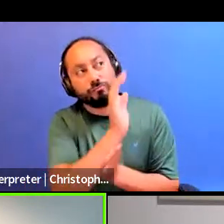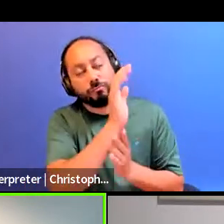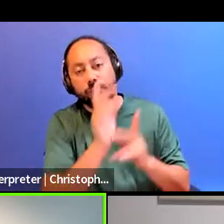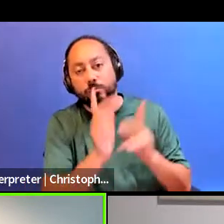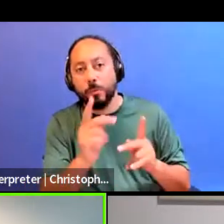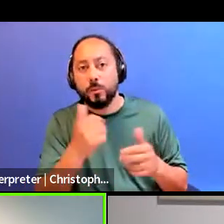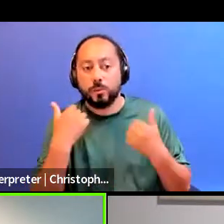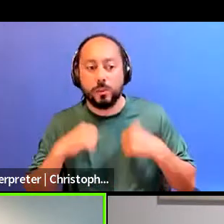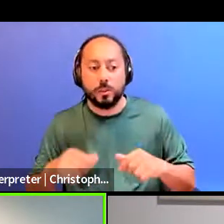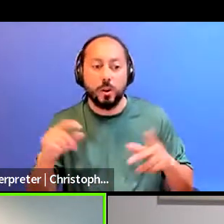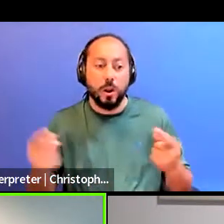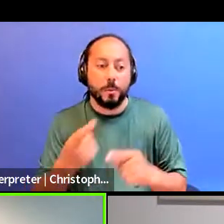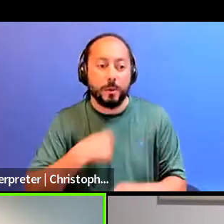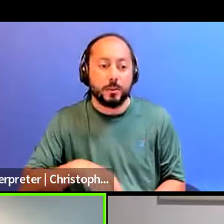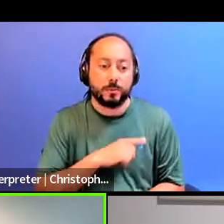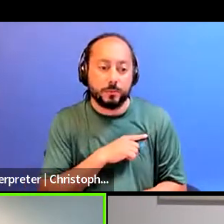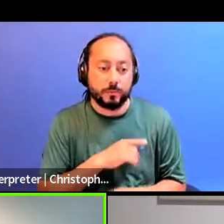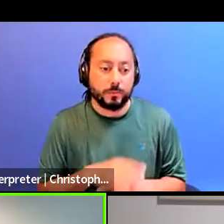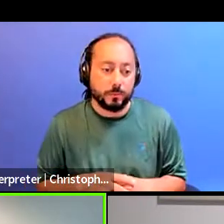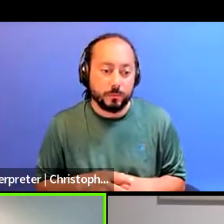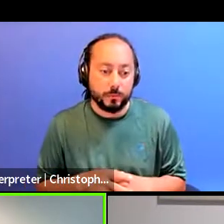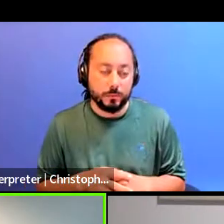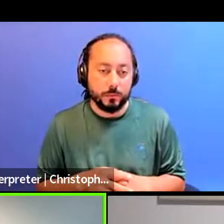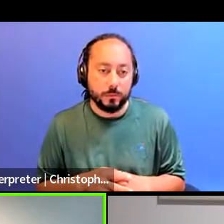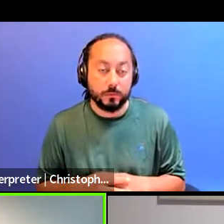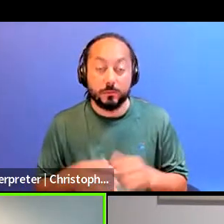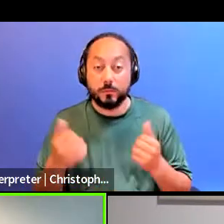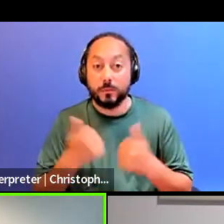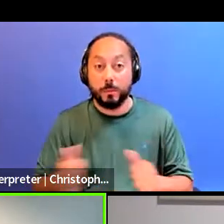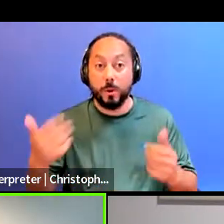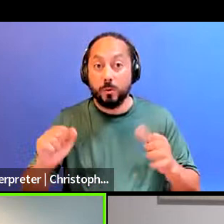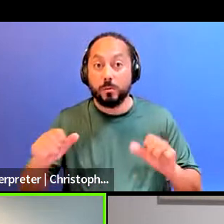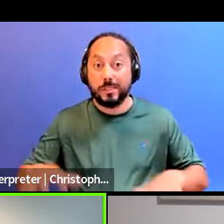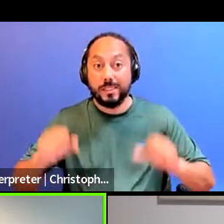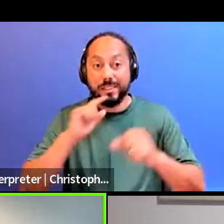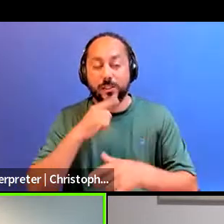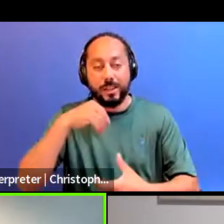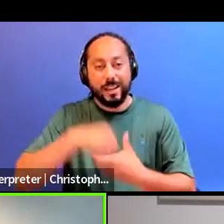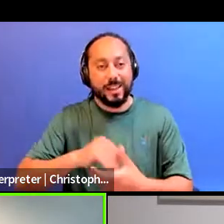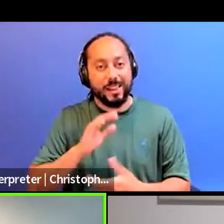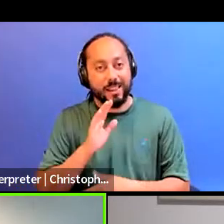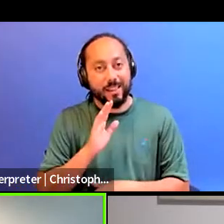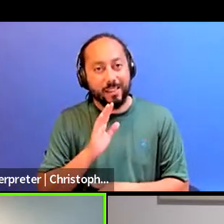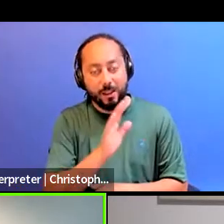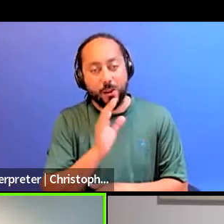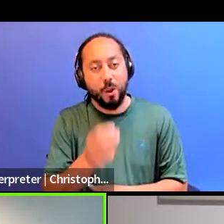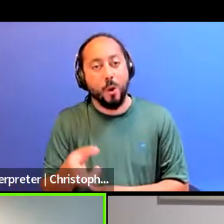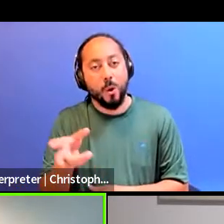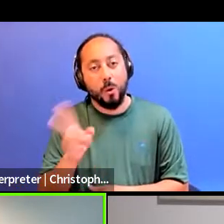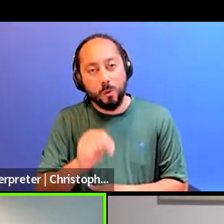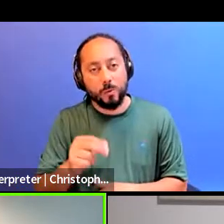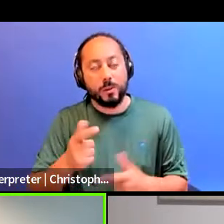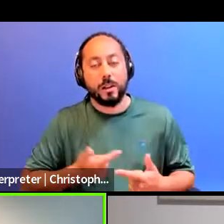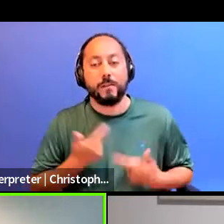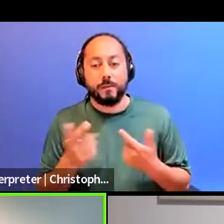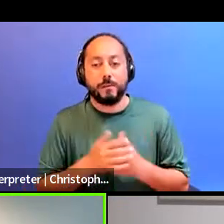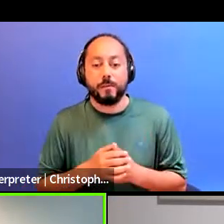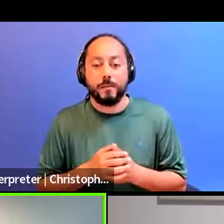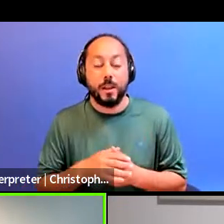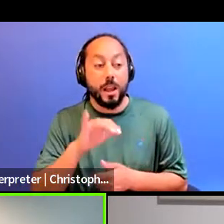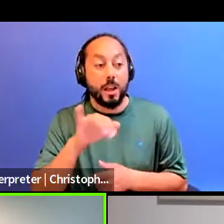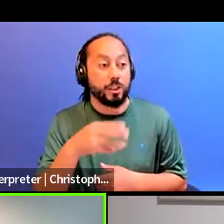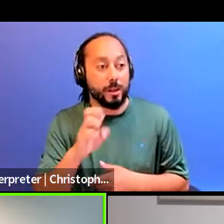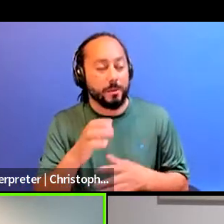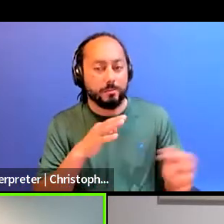So I think that for anybody who wants to take this seriously into their own life, right? There are so many, and Jamie, did such a great job of